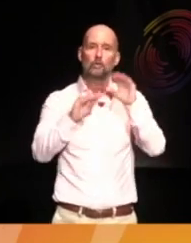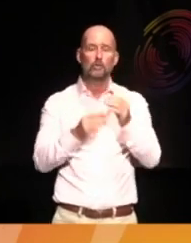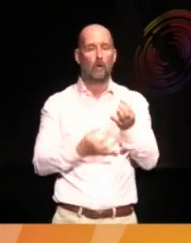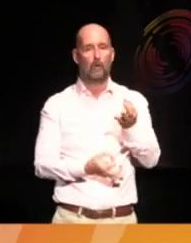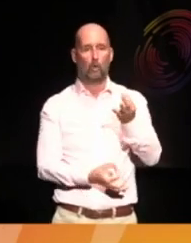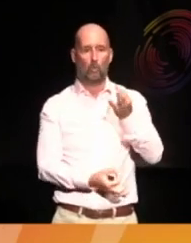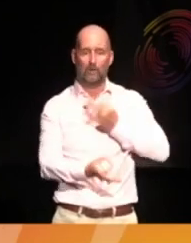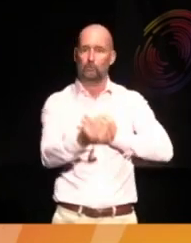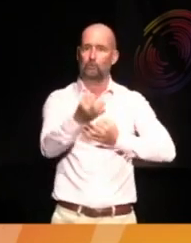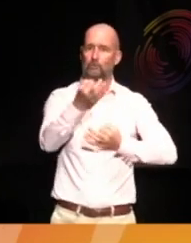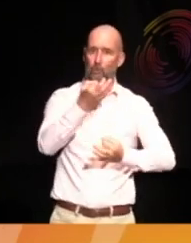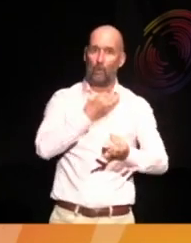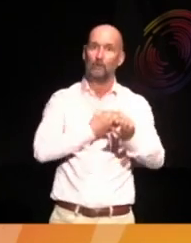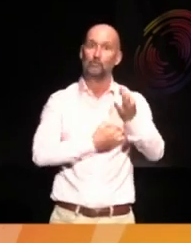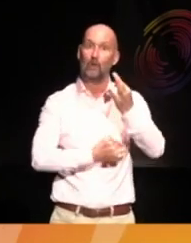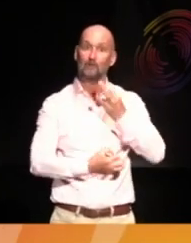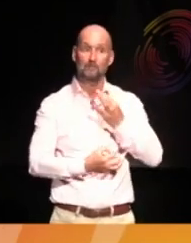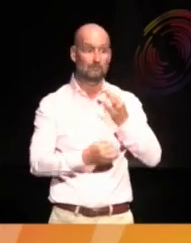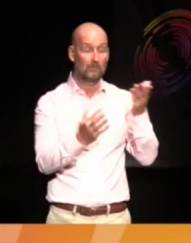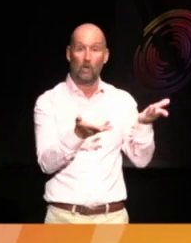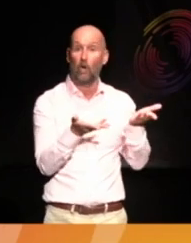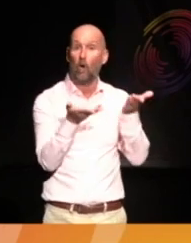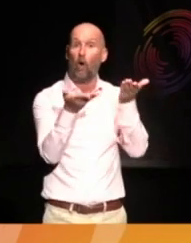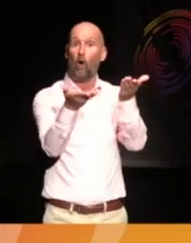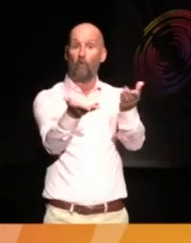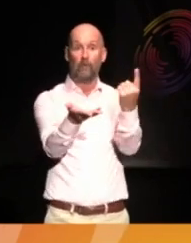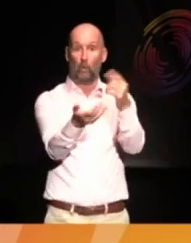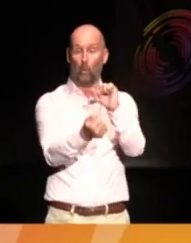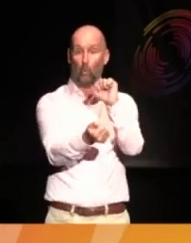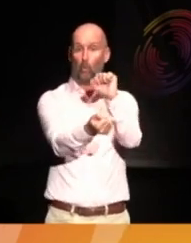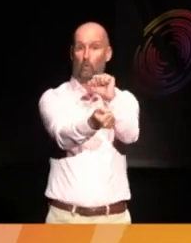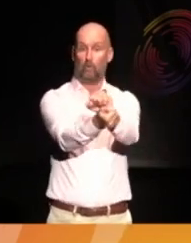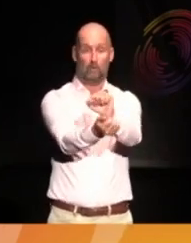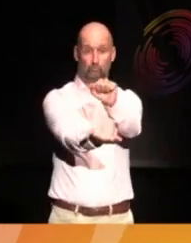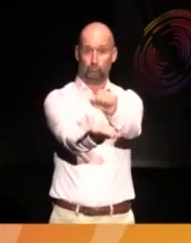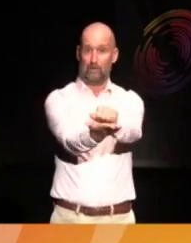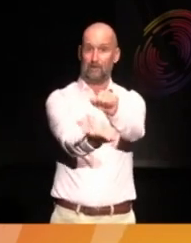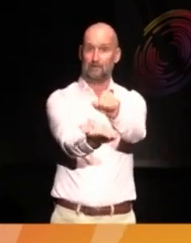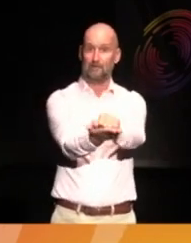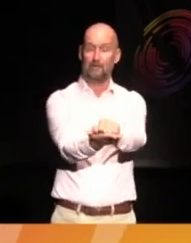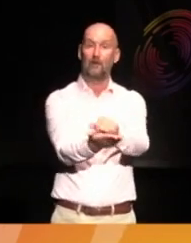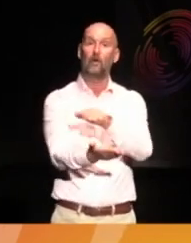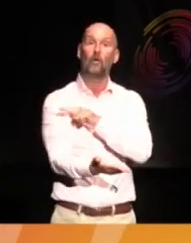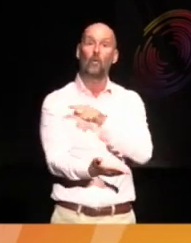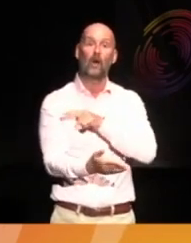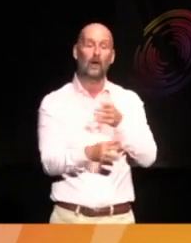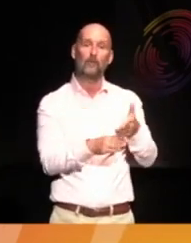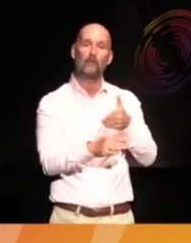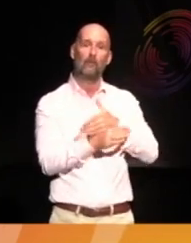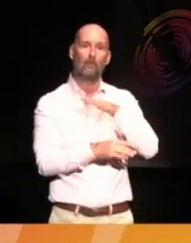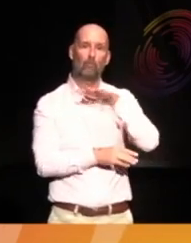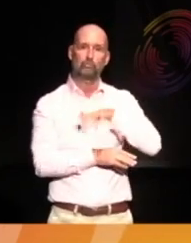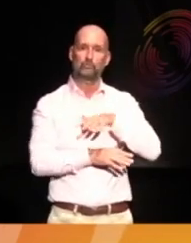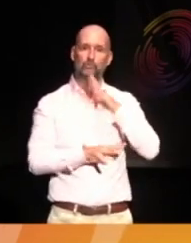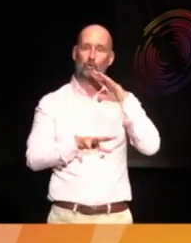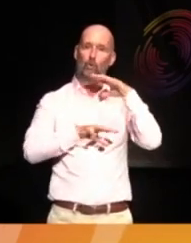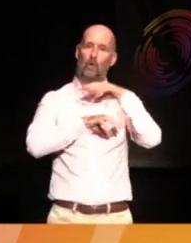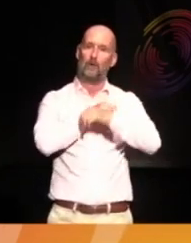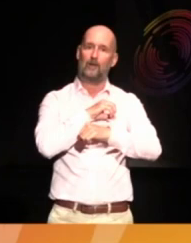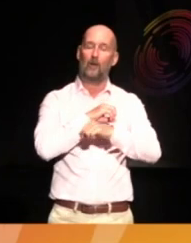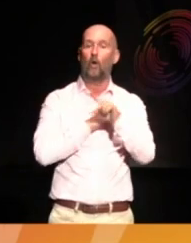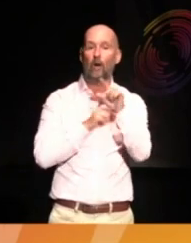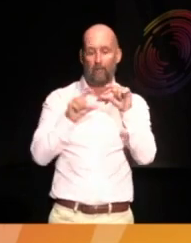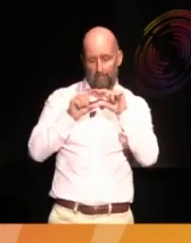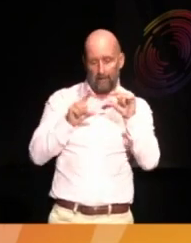questions. Stop offer it to its rightful owners from the child of a former British colony. P